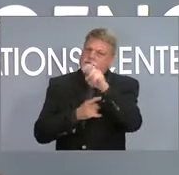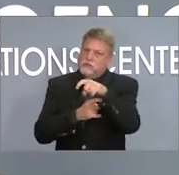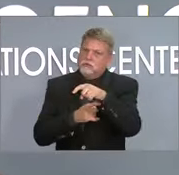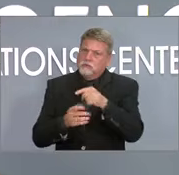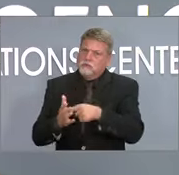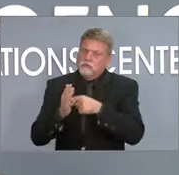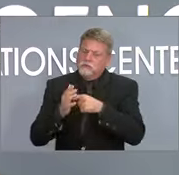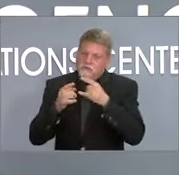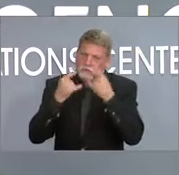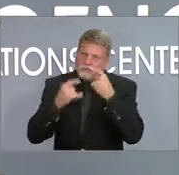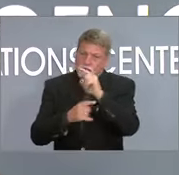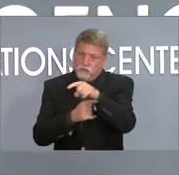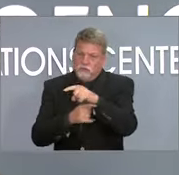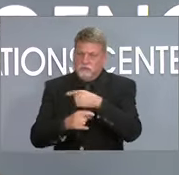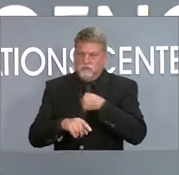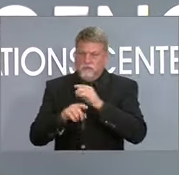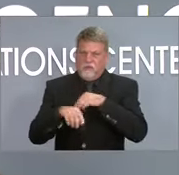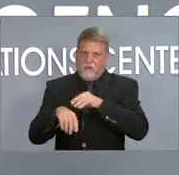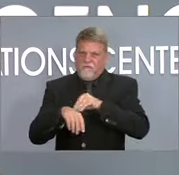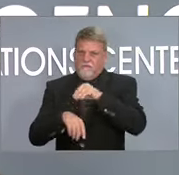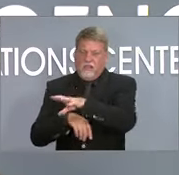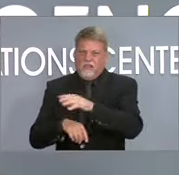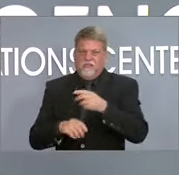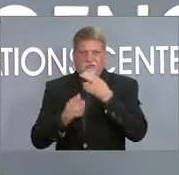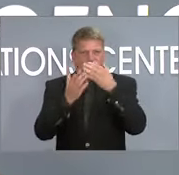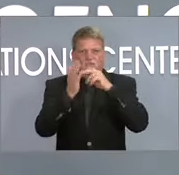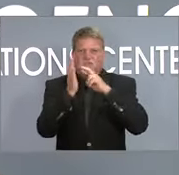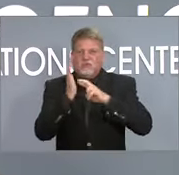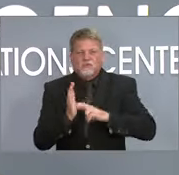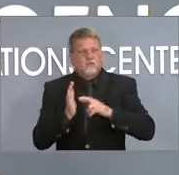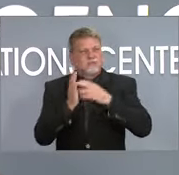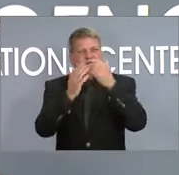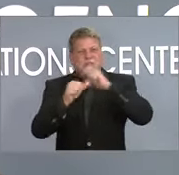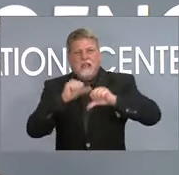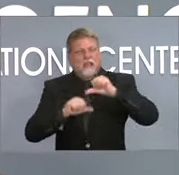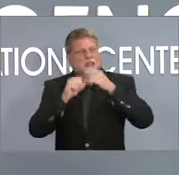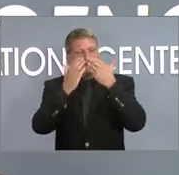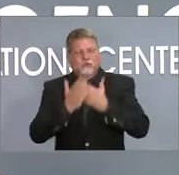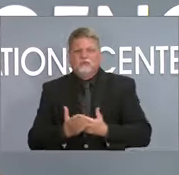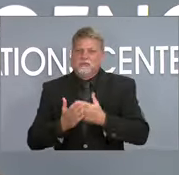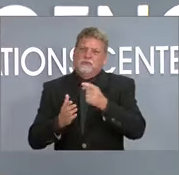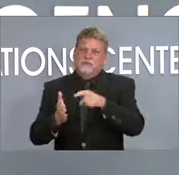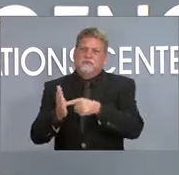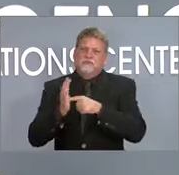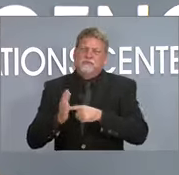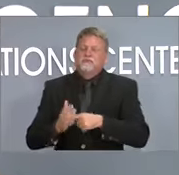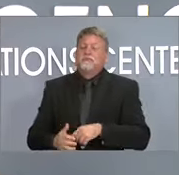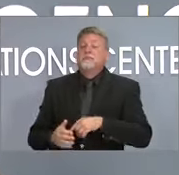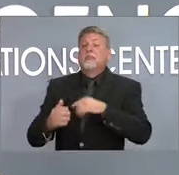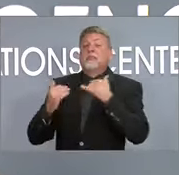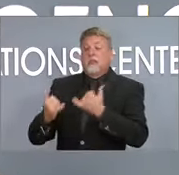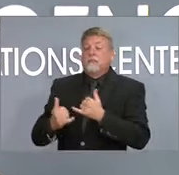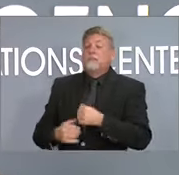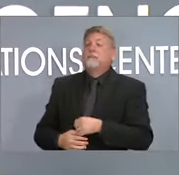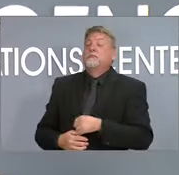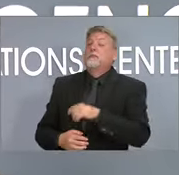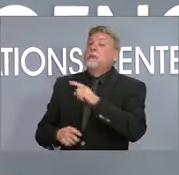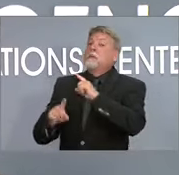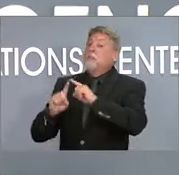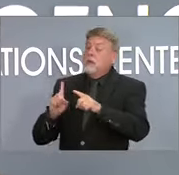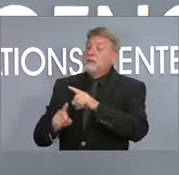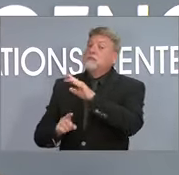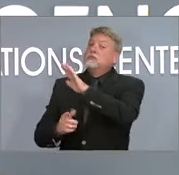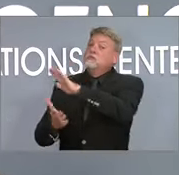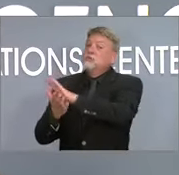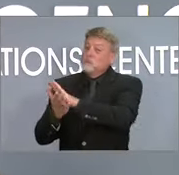are going through the data. So I think mass are incredibly important. There are responsibilities for our school system